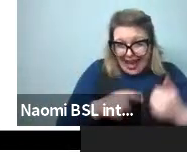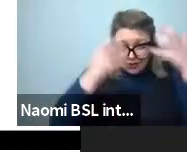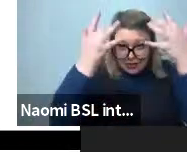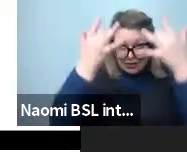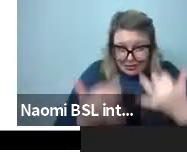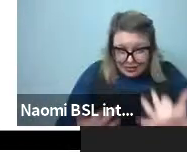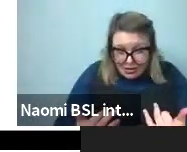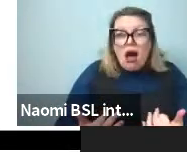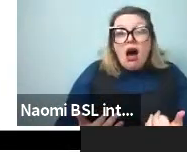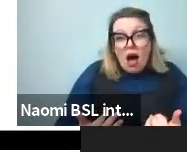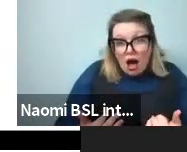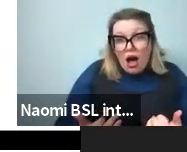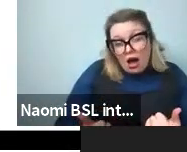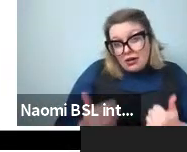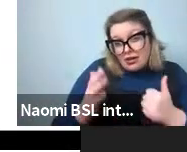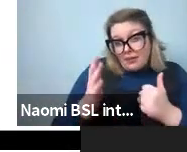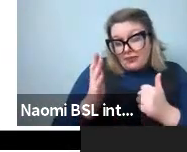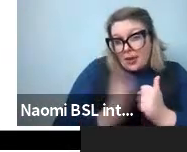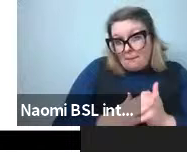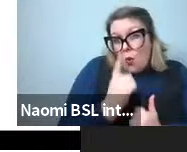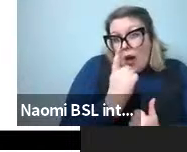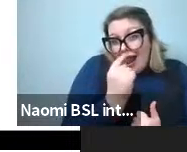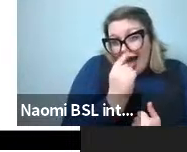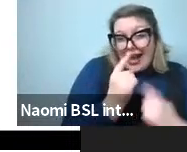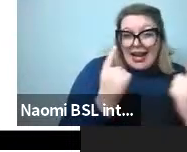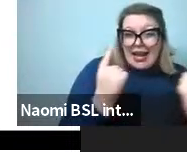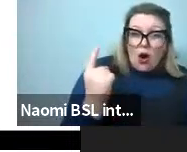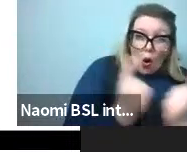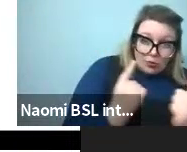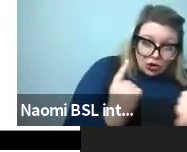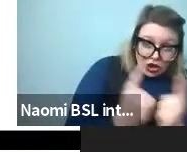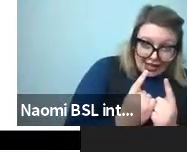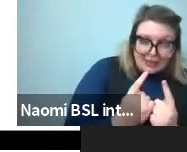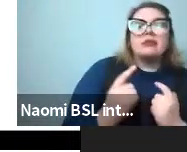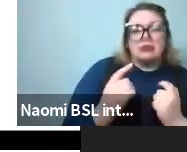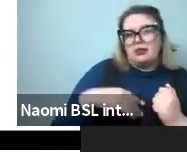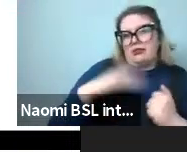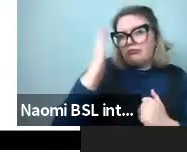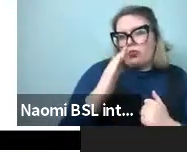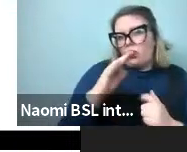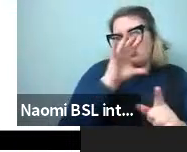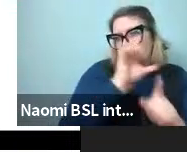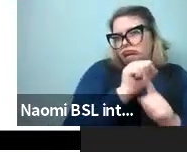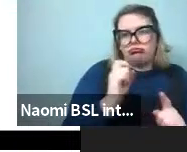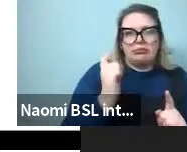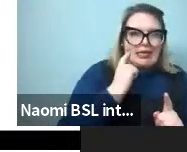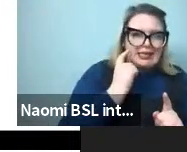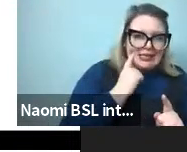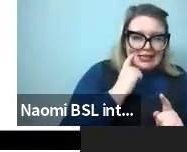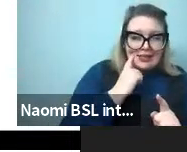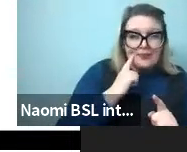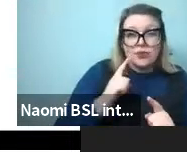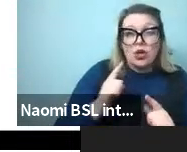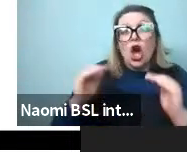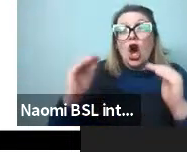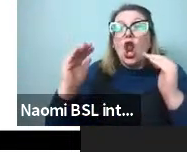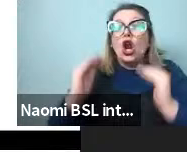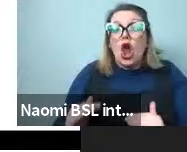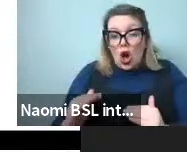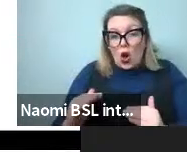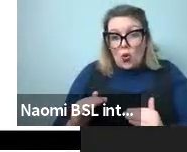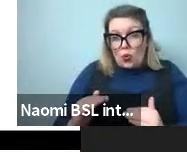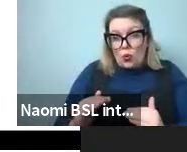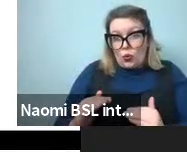color would be found in an object is highly correlated with the surprisal of the colors such that low surprisal colors are much more likely to be in